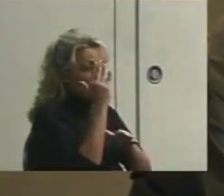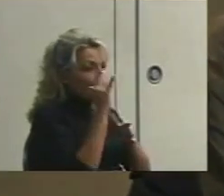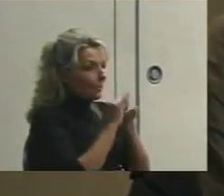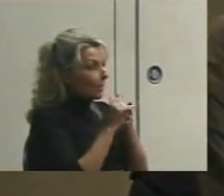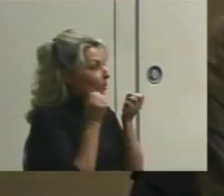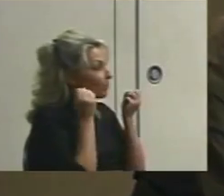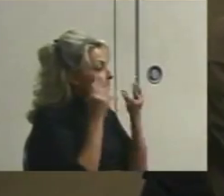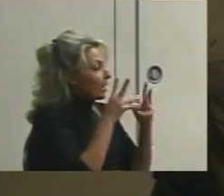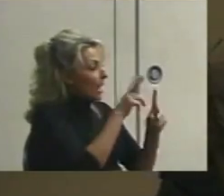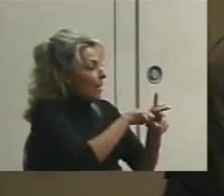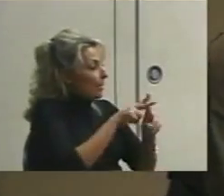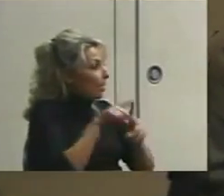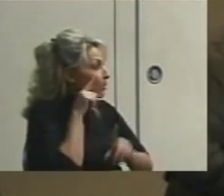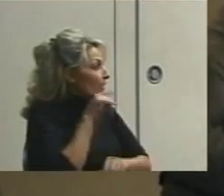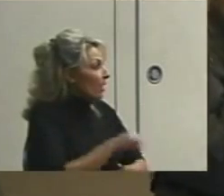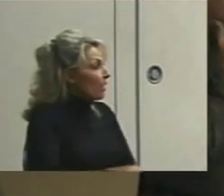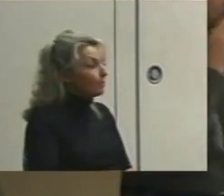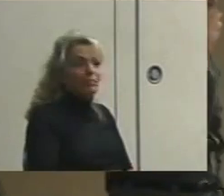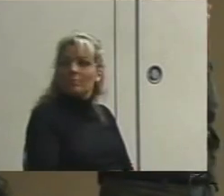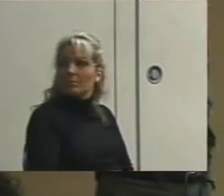applications for it.